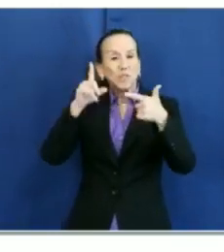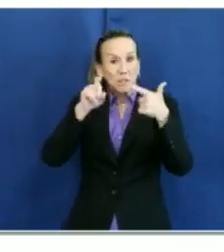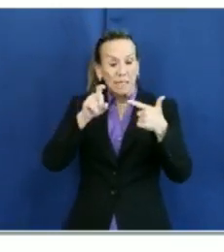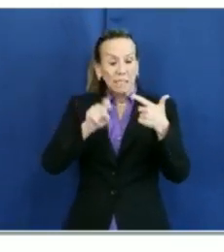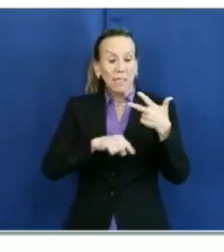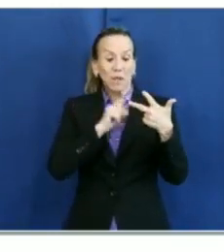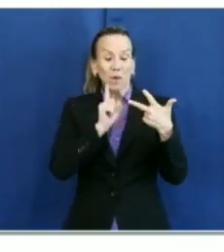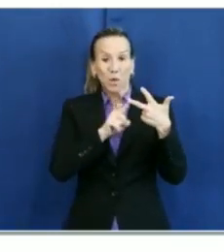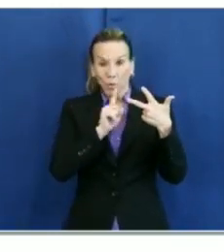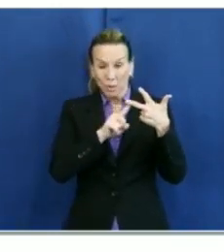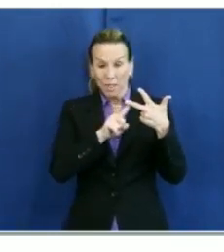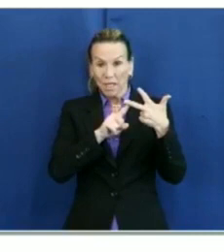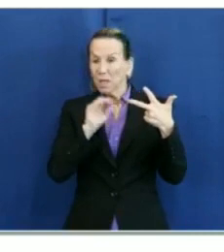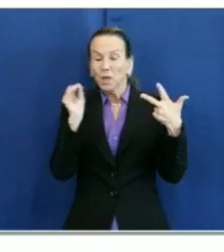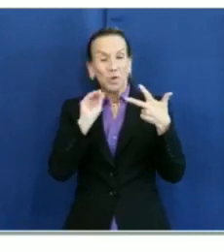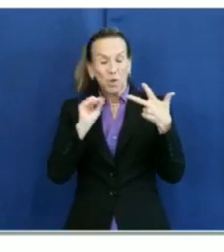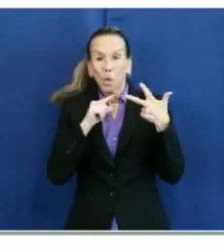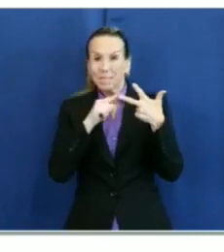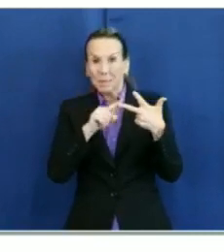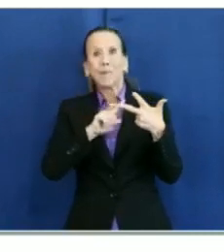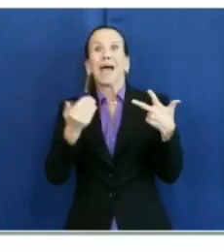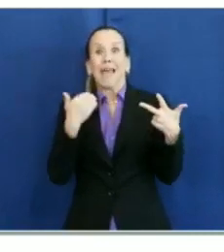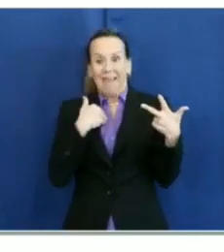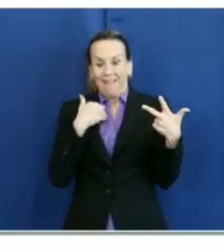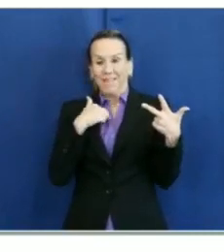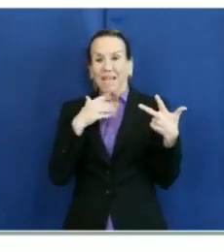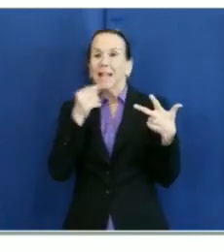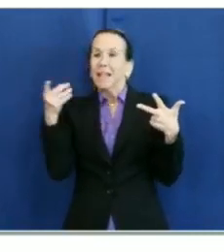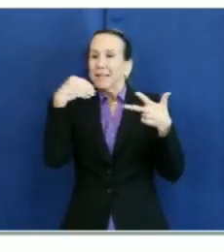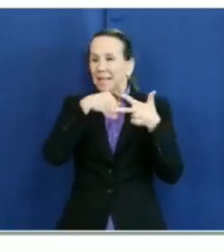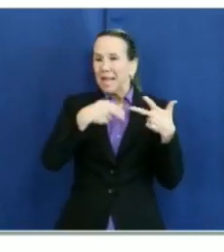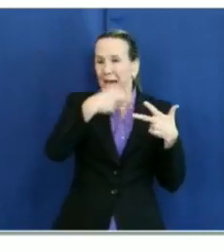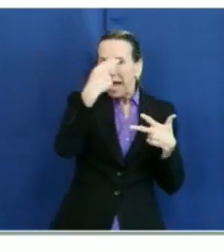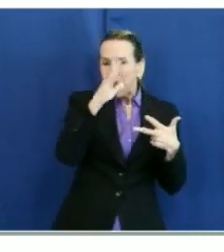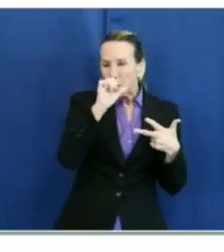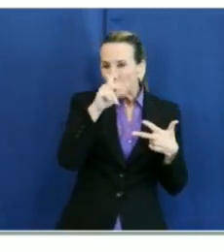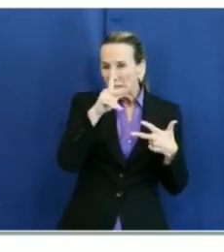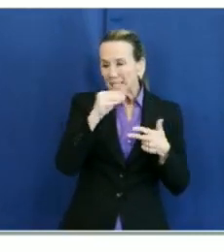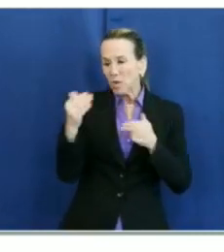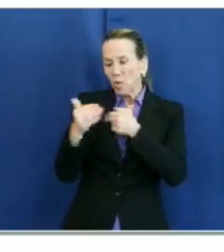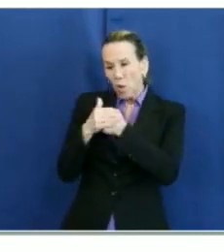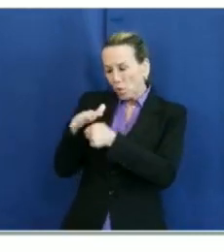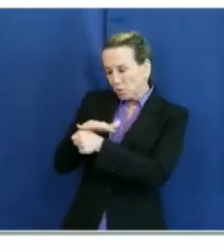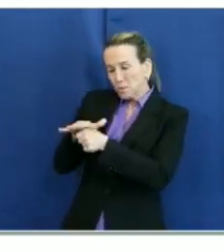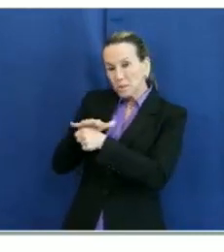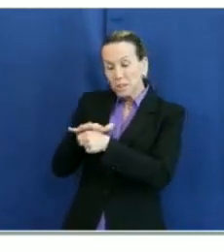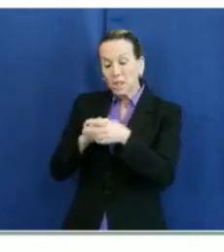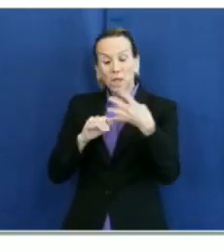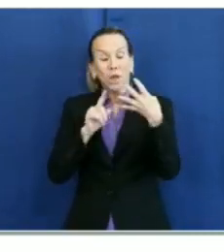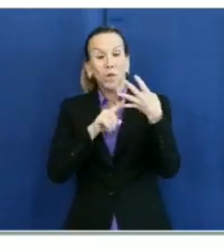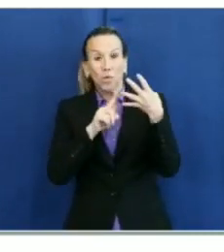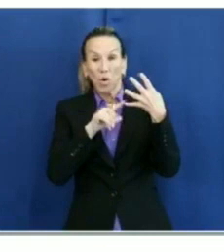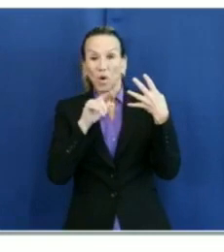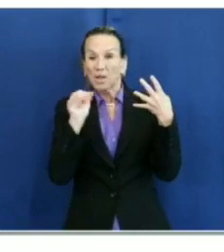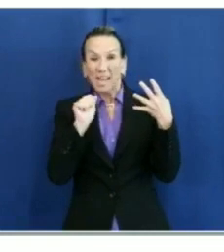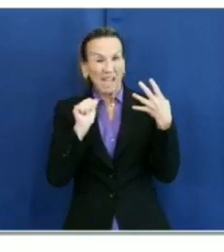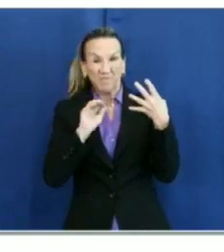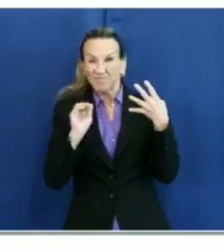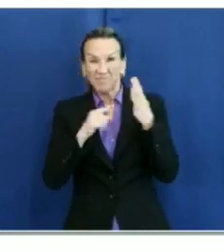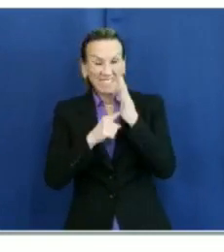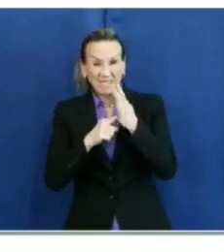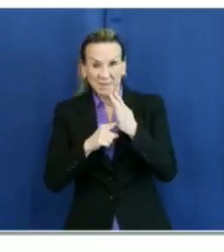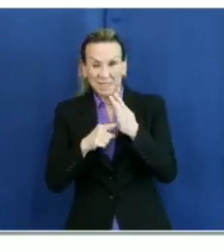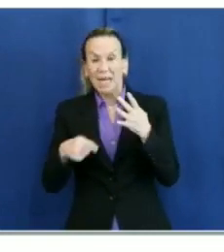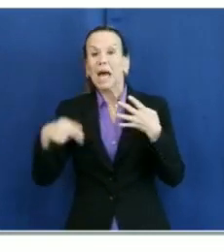asymptomatic individuals from high-risk settings and close contacts. And tier four, asymptomatic high-risk individuals.